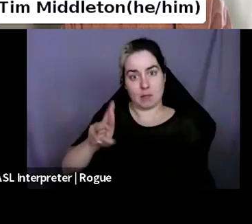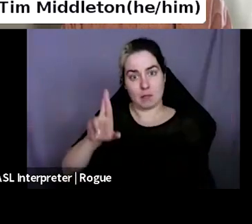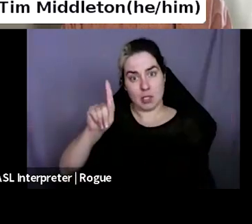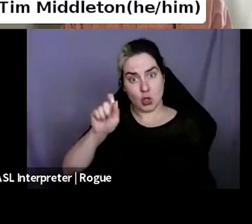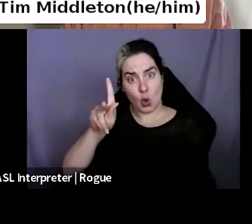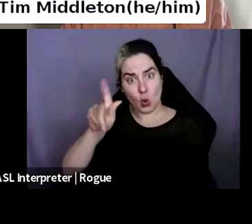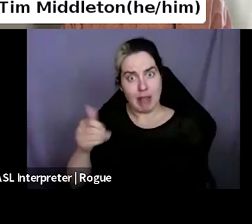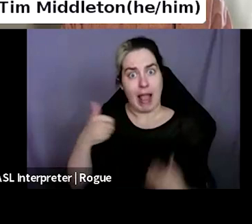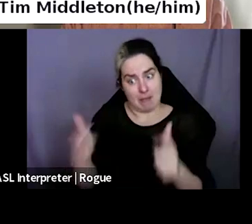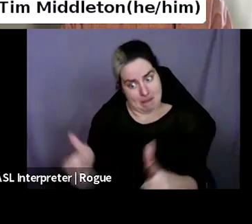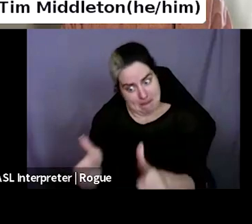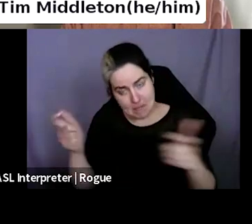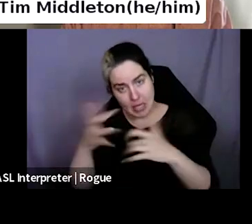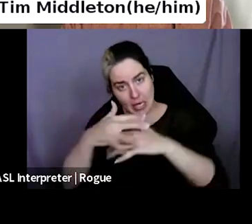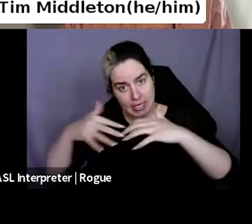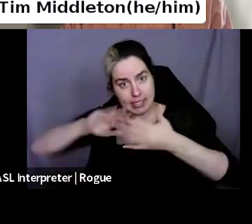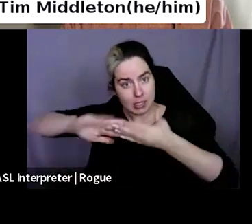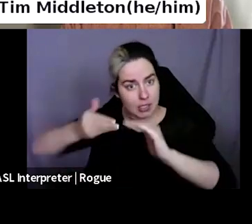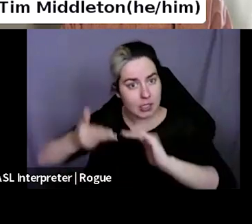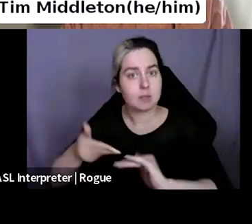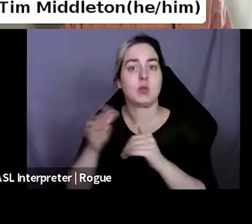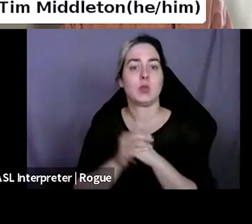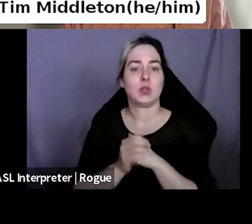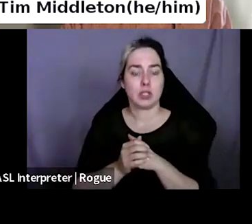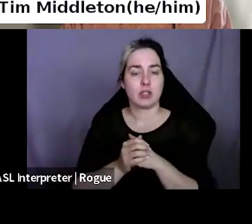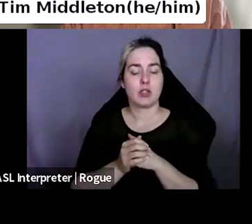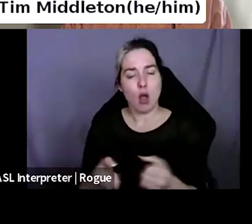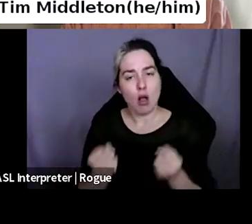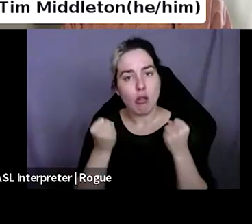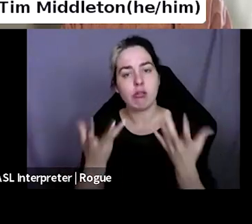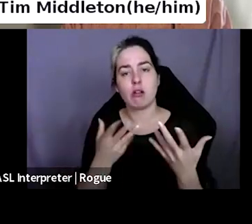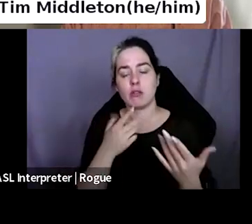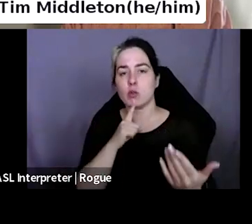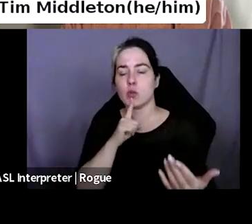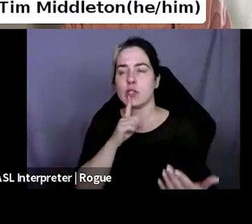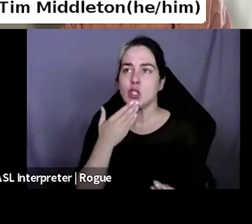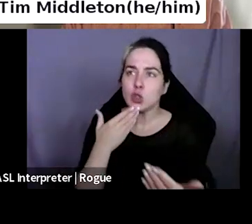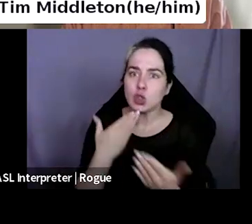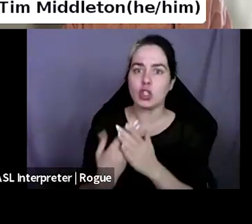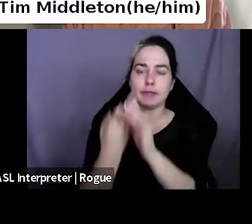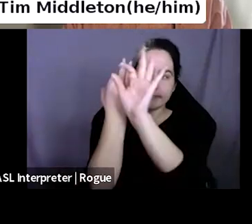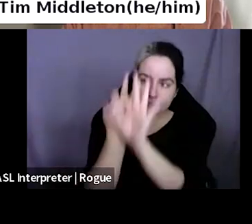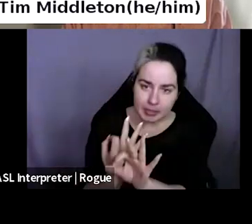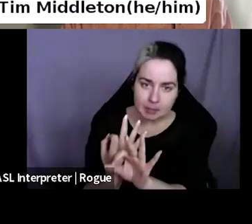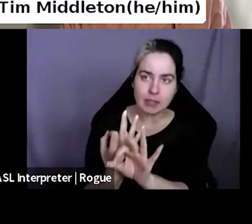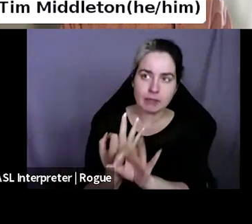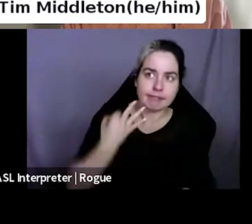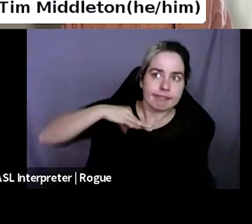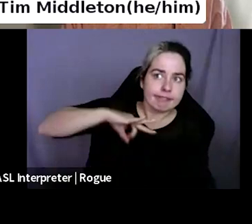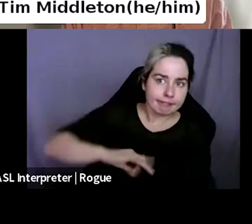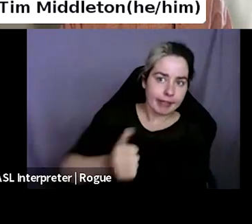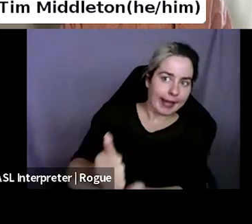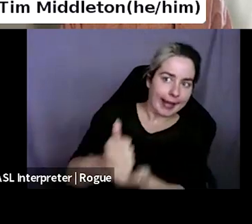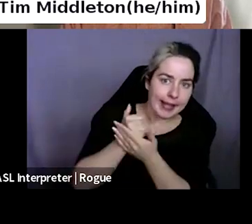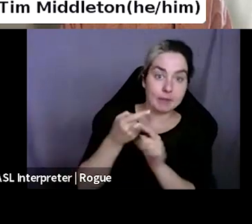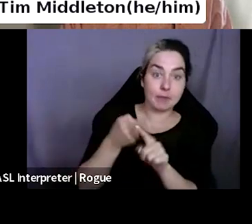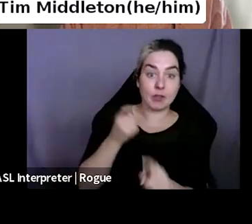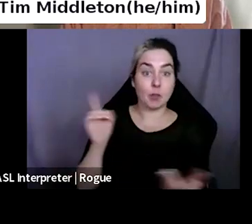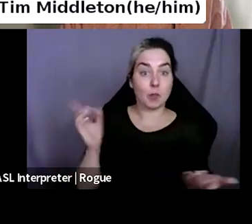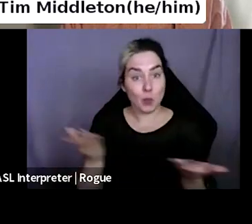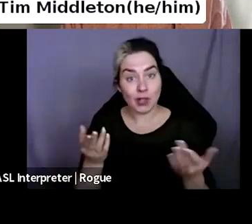suggestions we get. a lot of the good feedback and help we get comes from local community groups, nonprofits, indigenous organizations,